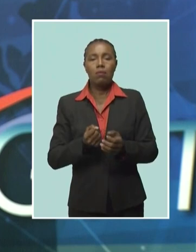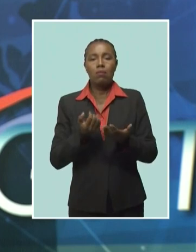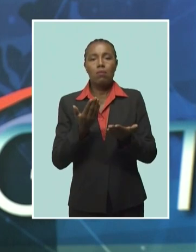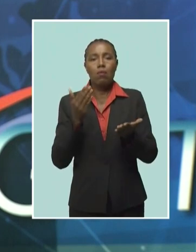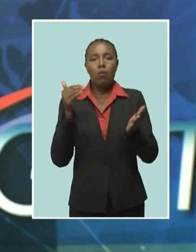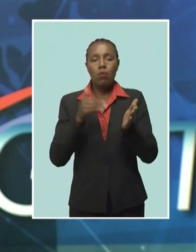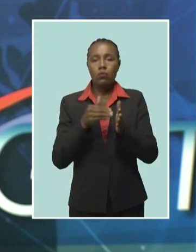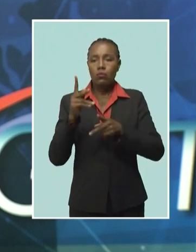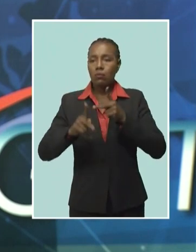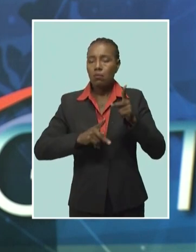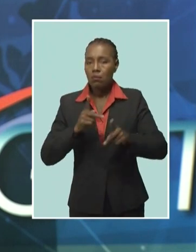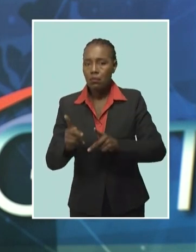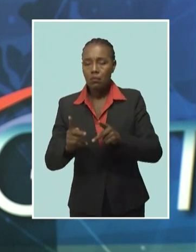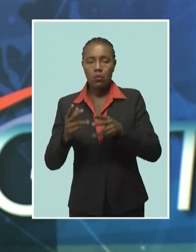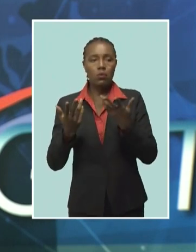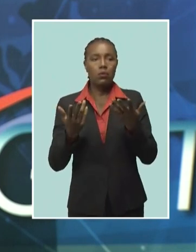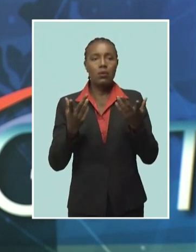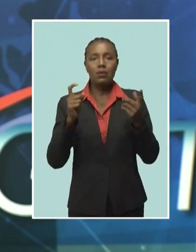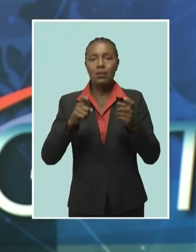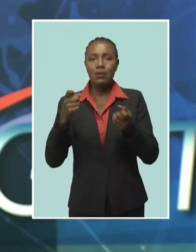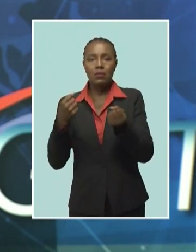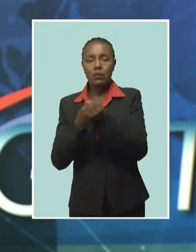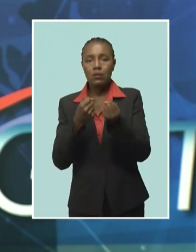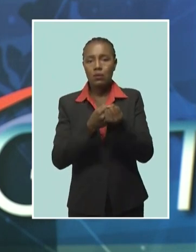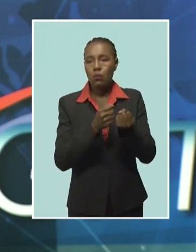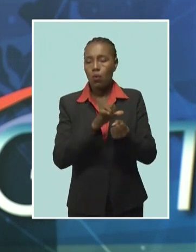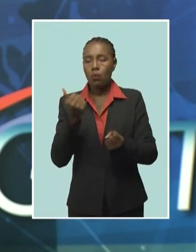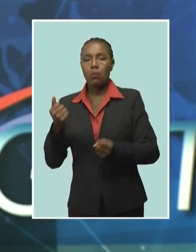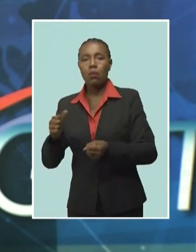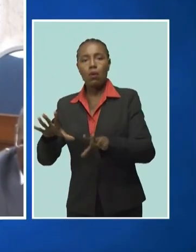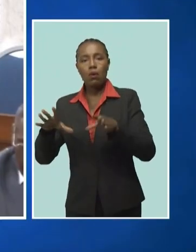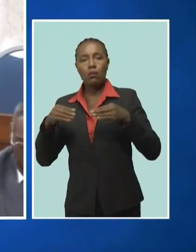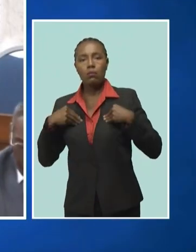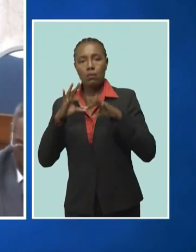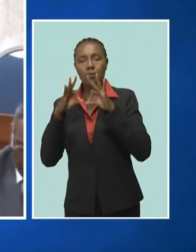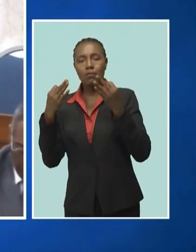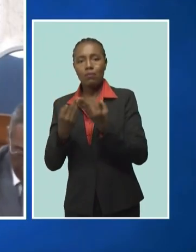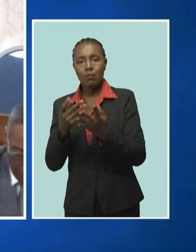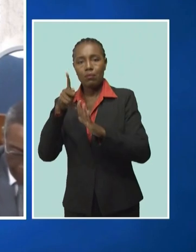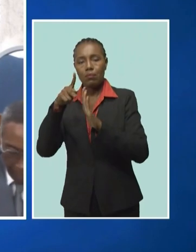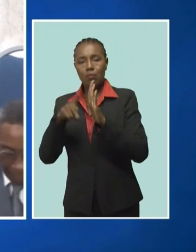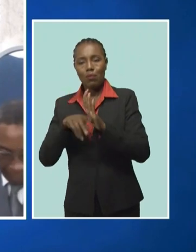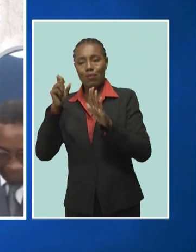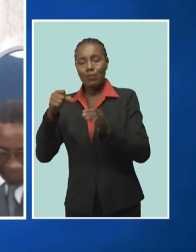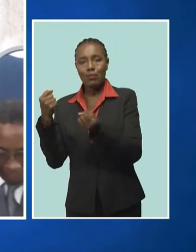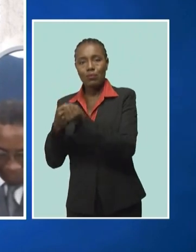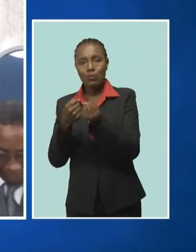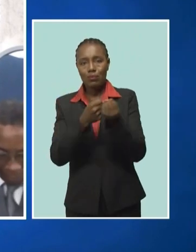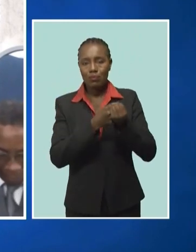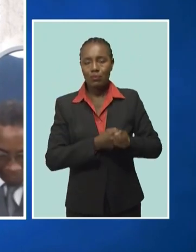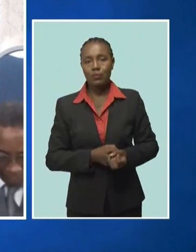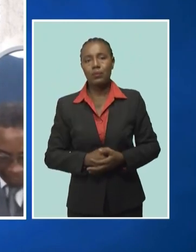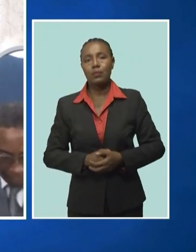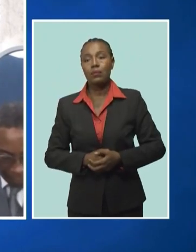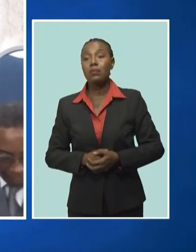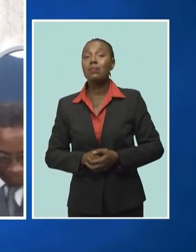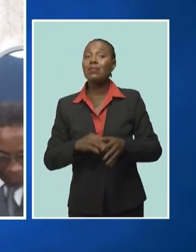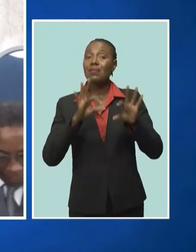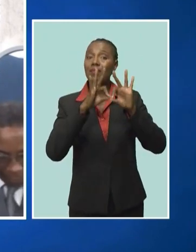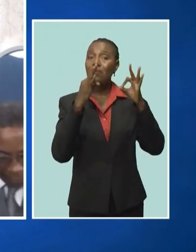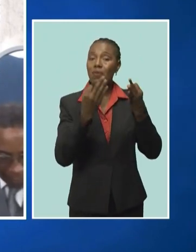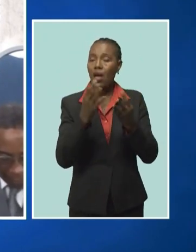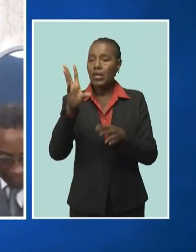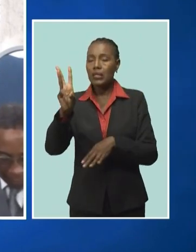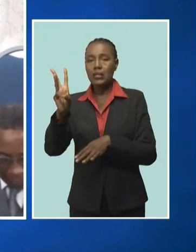as do those from the Adopt-A-Family Program. Families look forward to receiving that